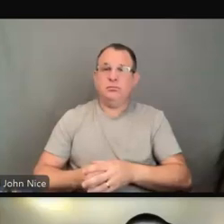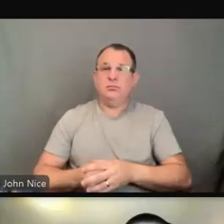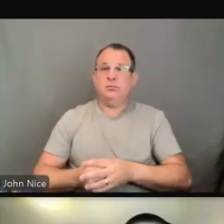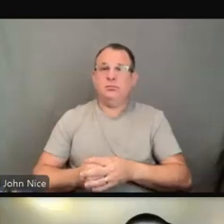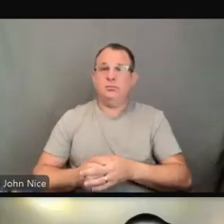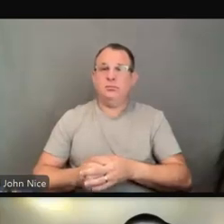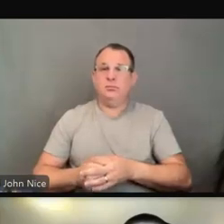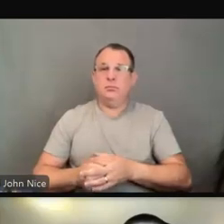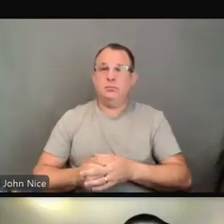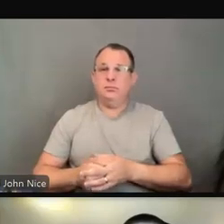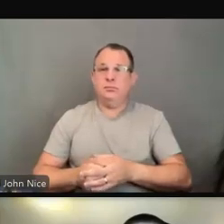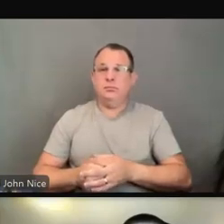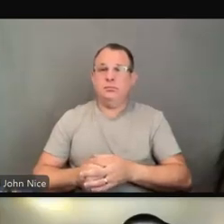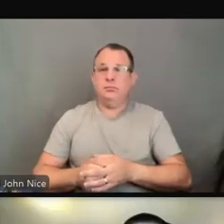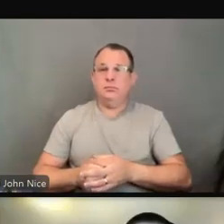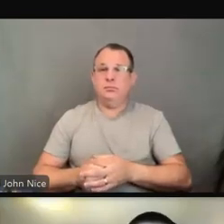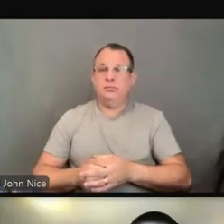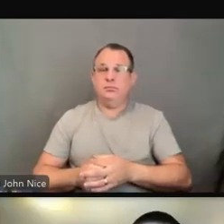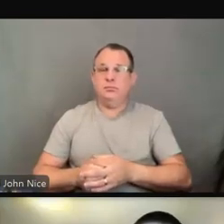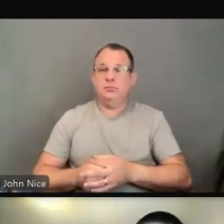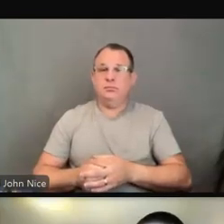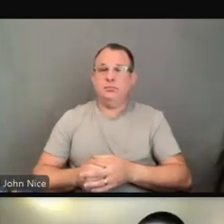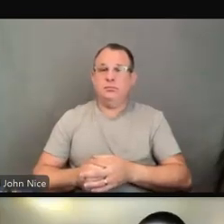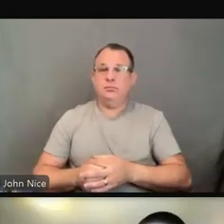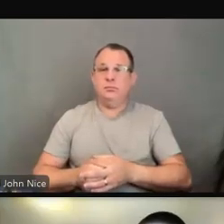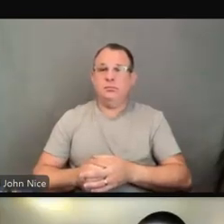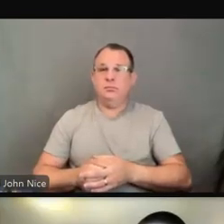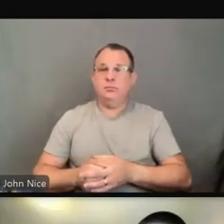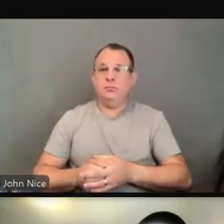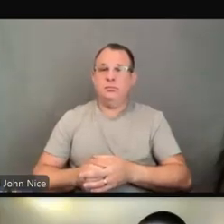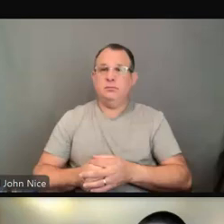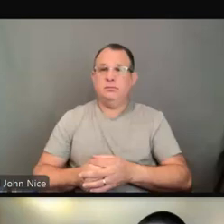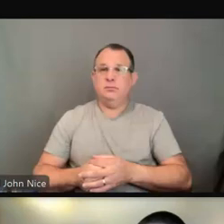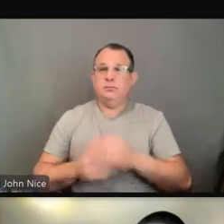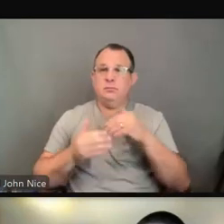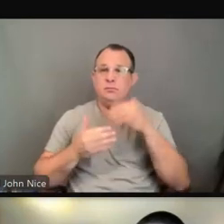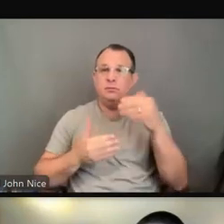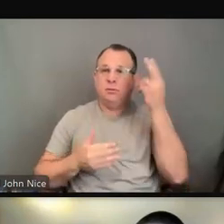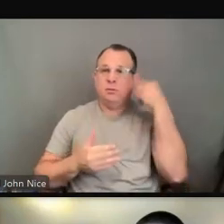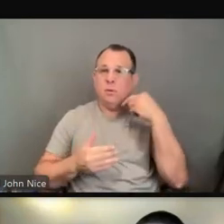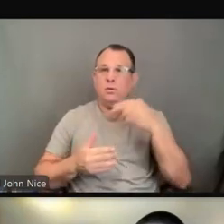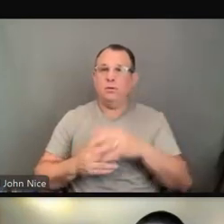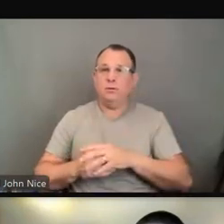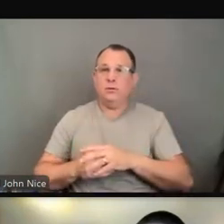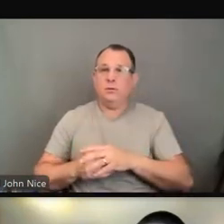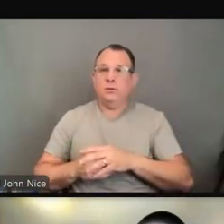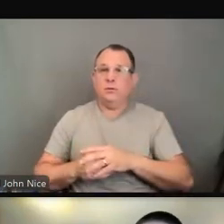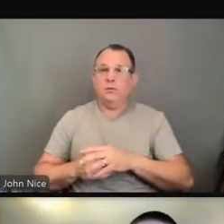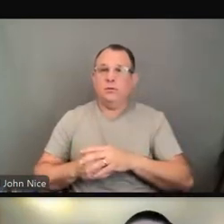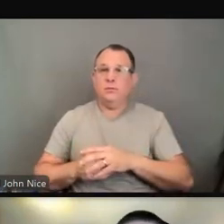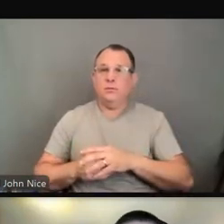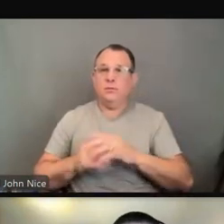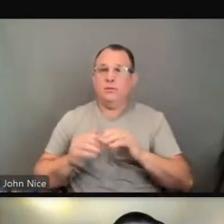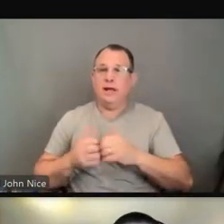I have one last question. How can the staff be qualified to determine what a deaf